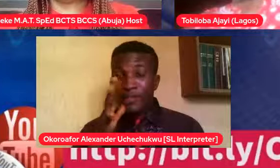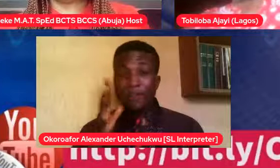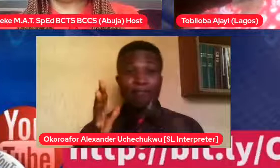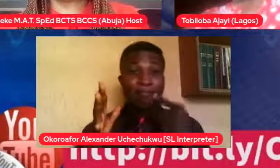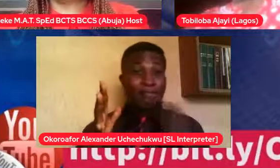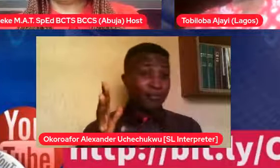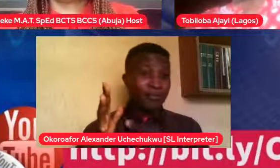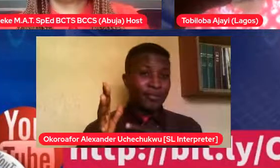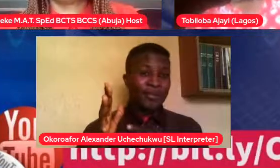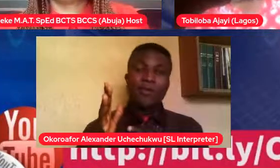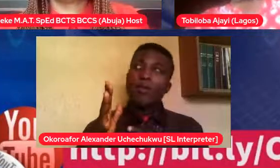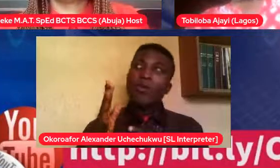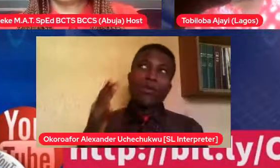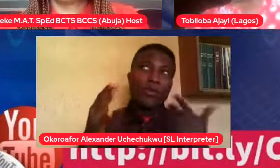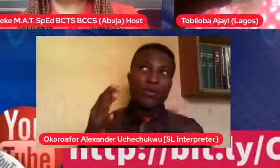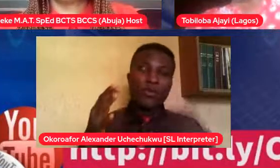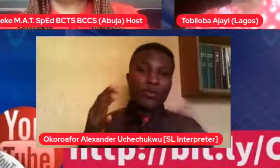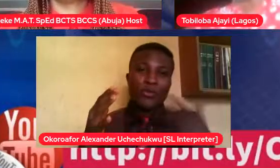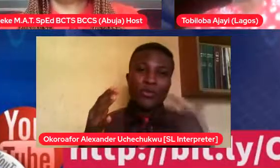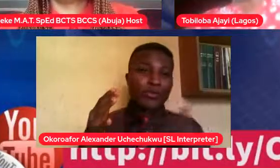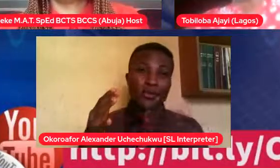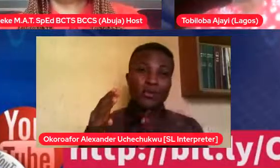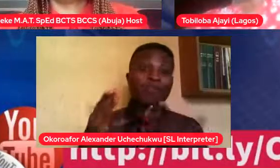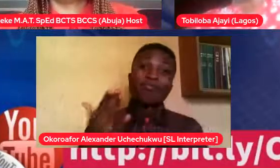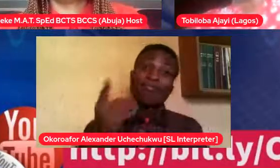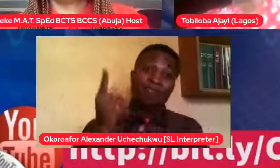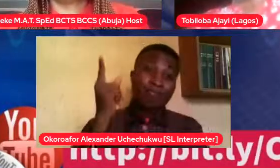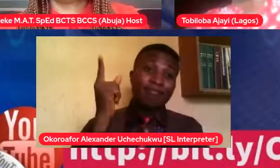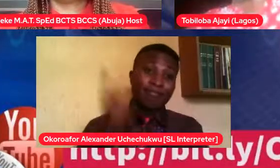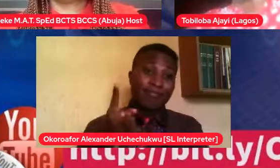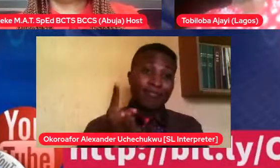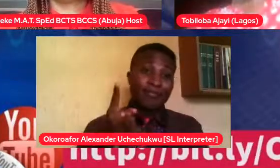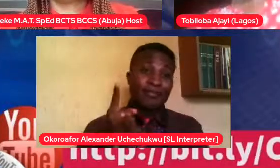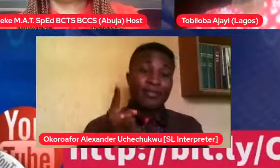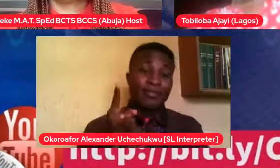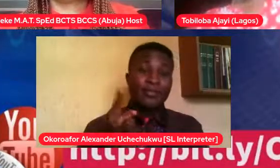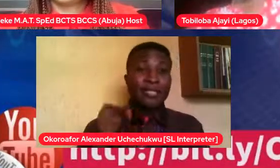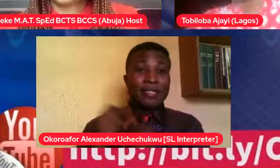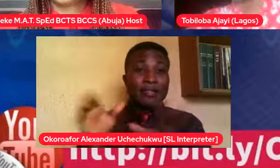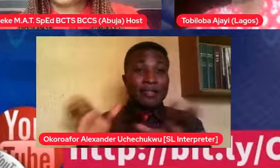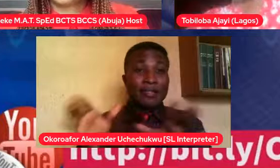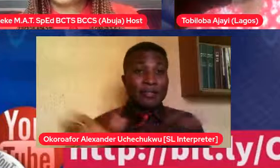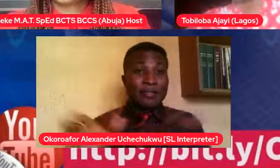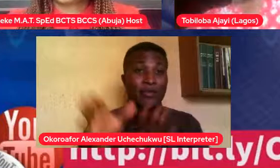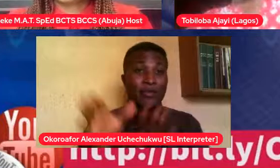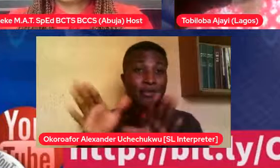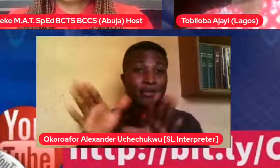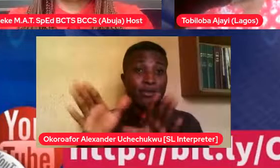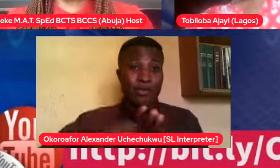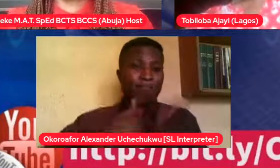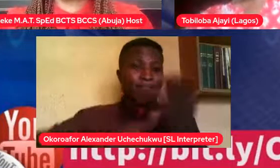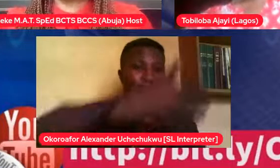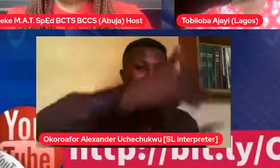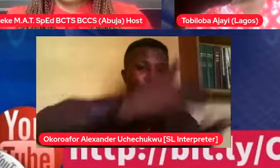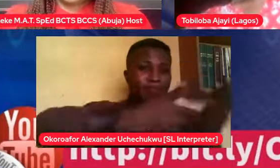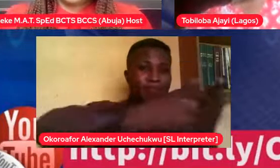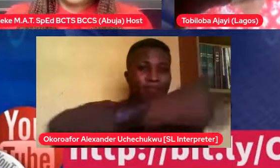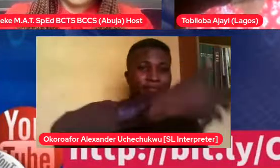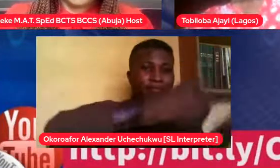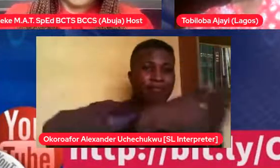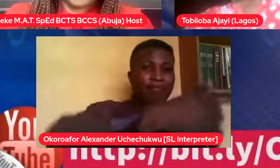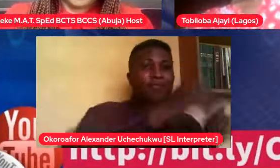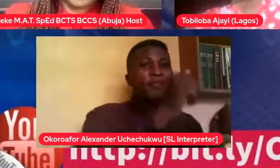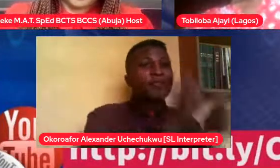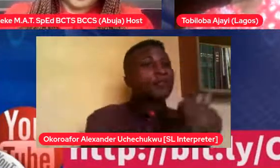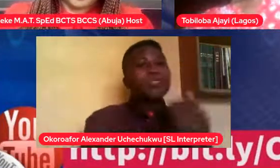interaction as a child. So, I mean, I went to estate parties. I don't know if they still do those things in estate these days,